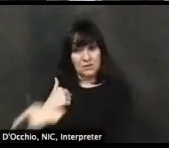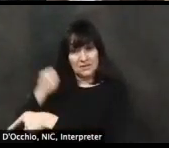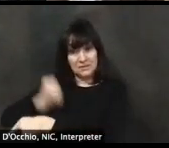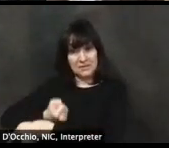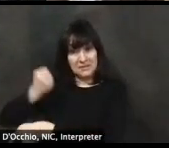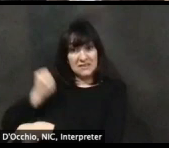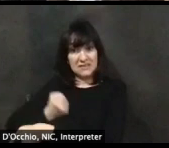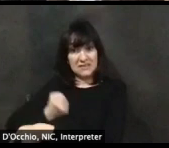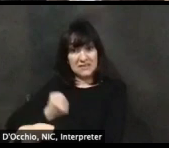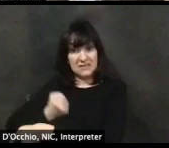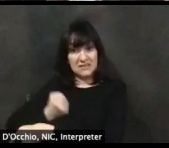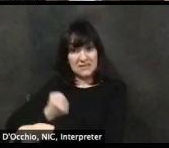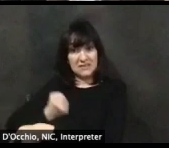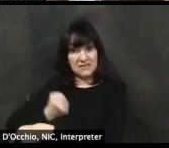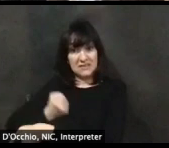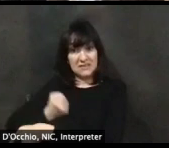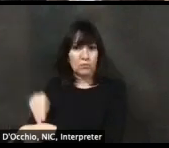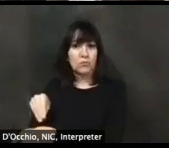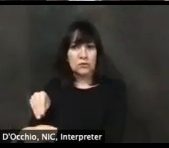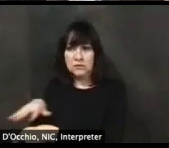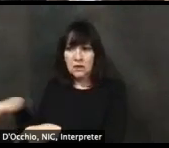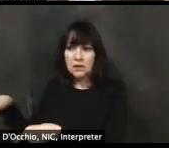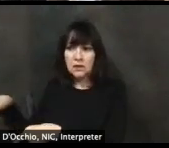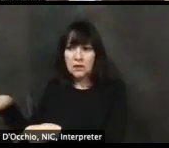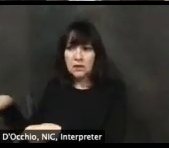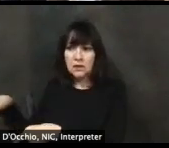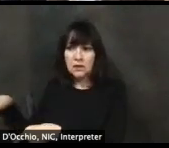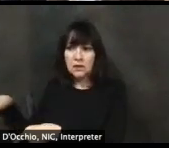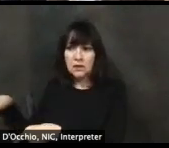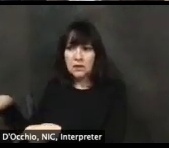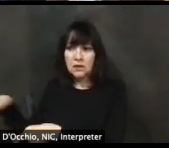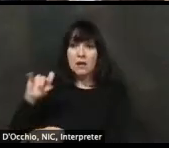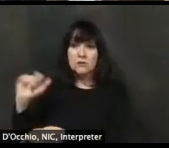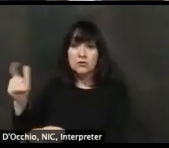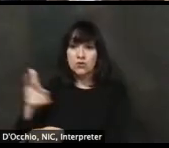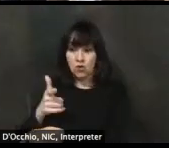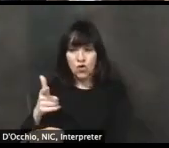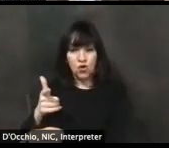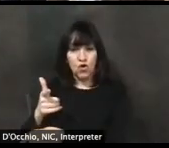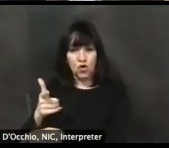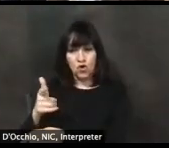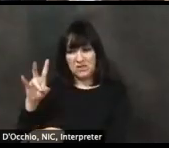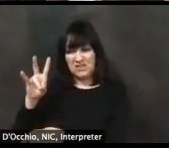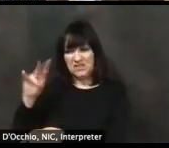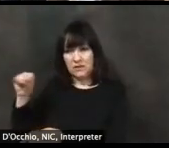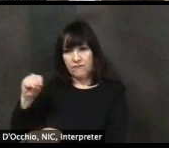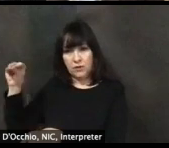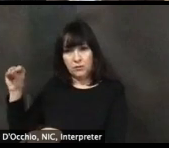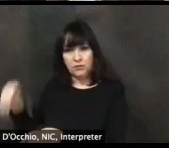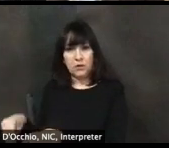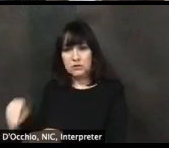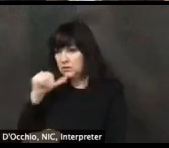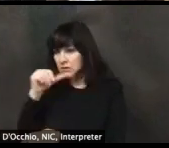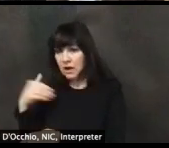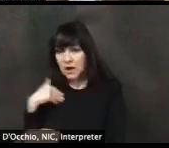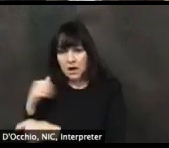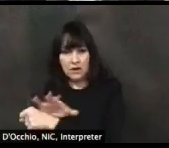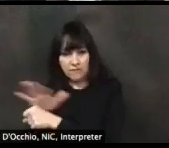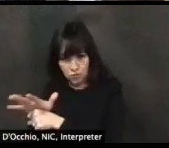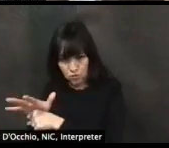one point. So that's an important indicator. Hospitalizations and new hospitalizations are two really important indicators because